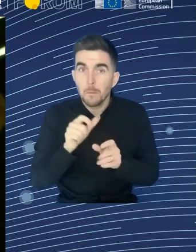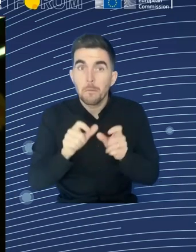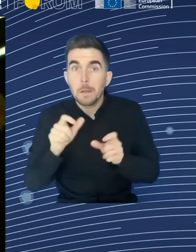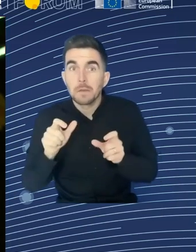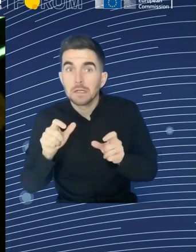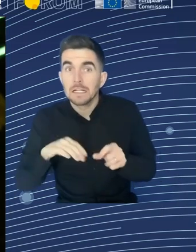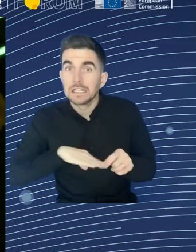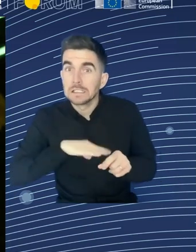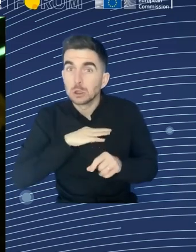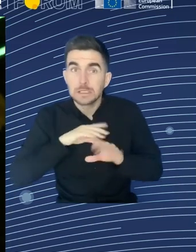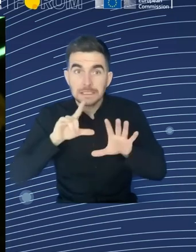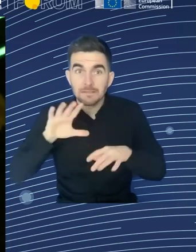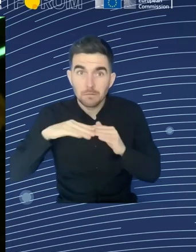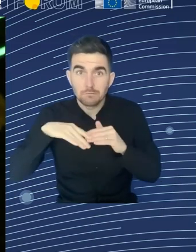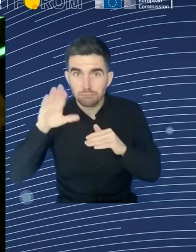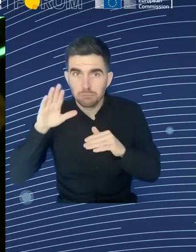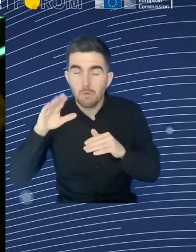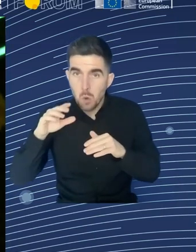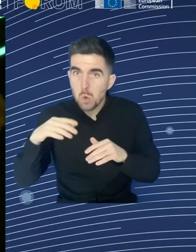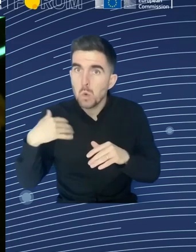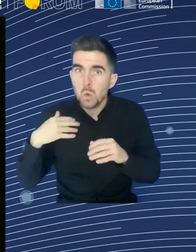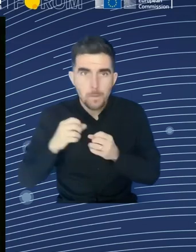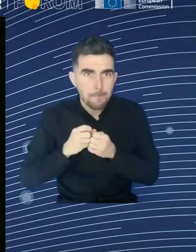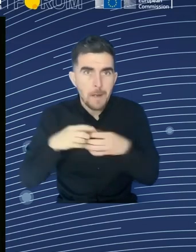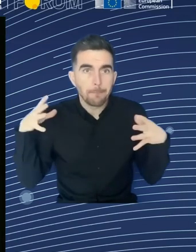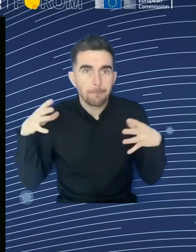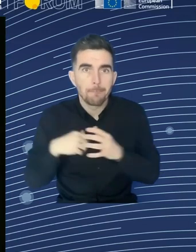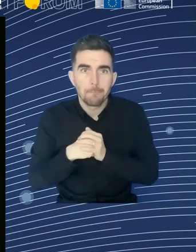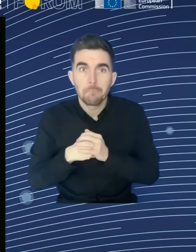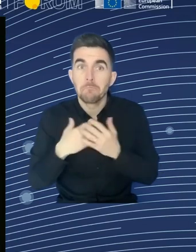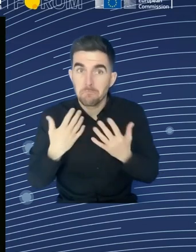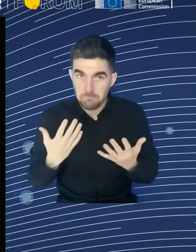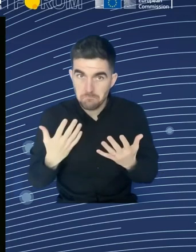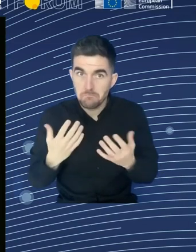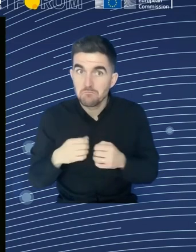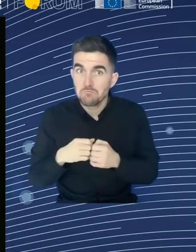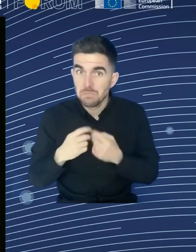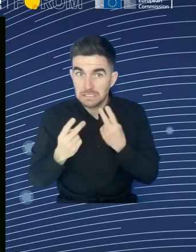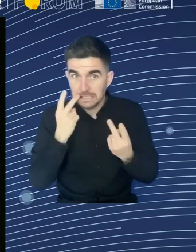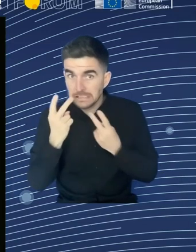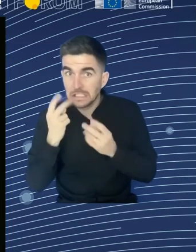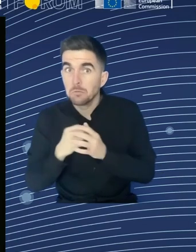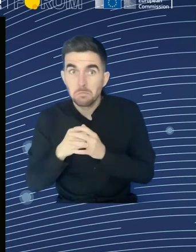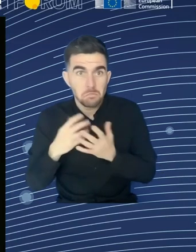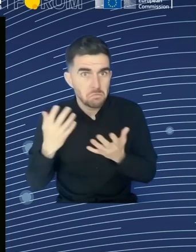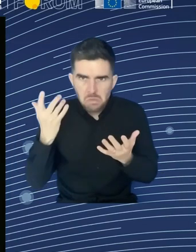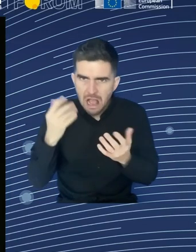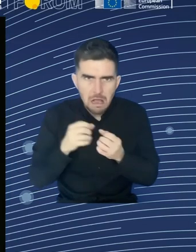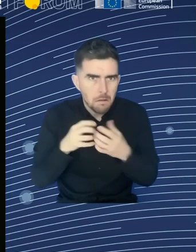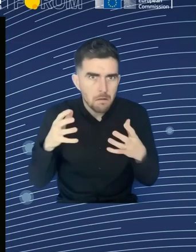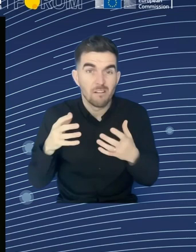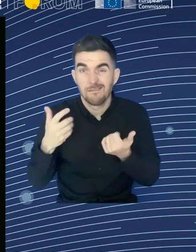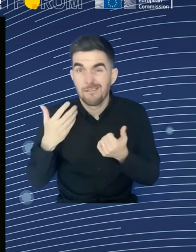long-term care alongside that shrinking labour force. With under 6% in unemployment,